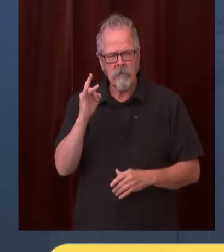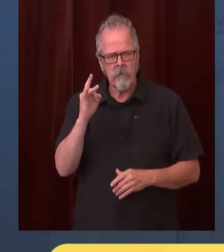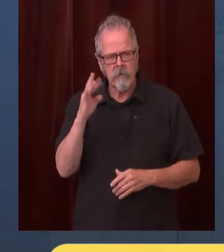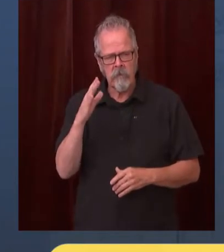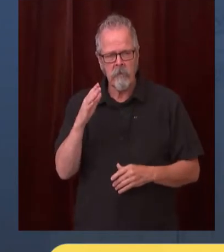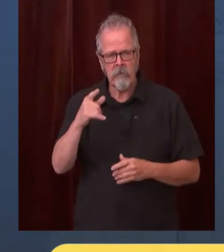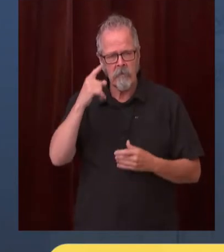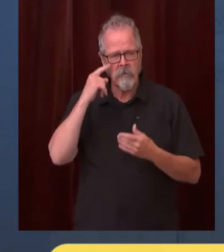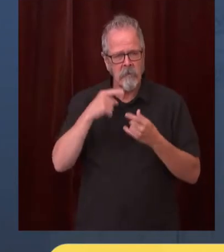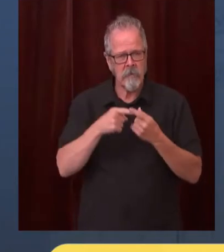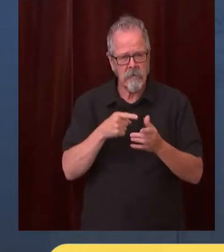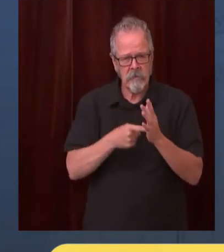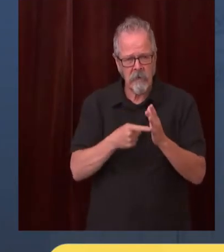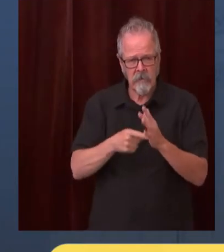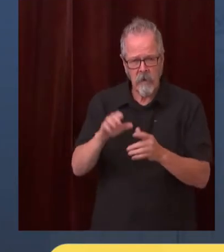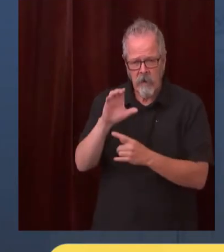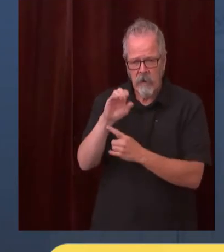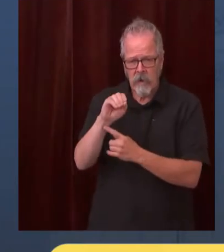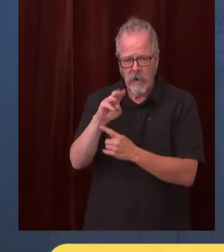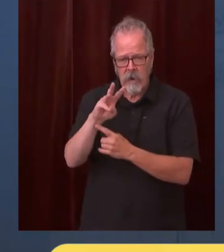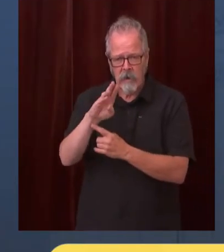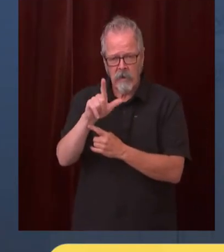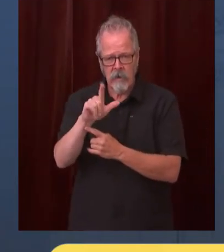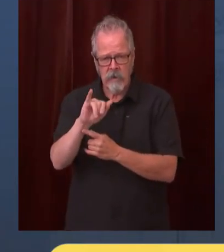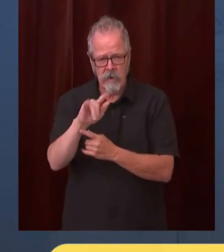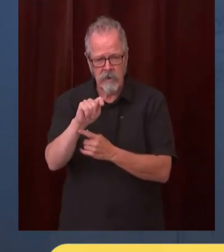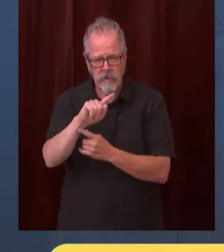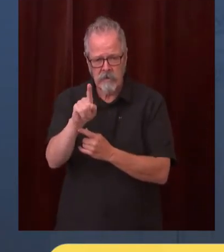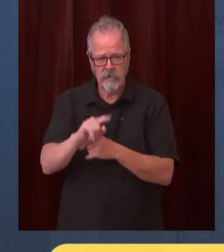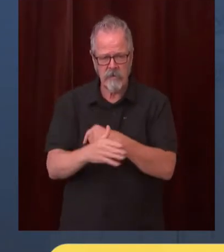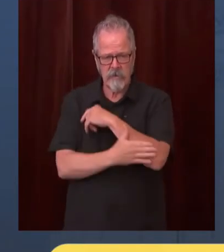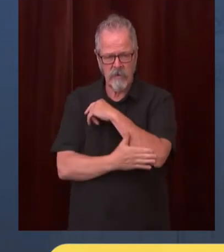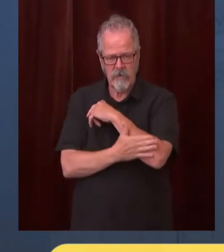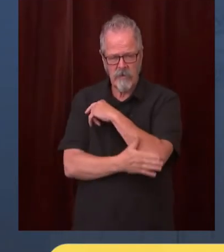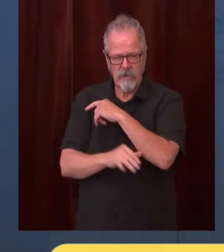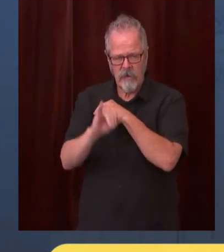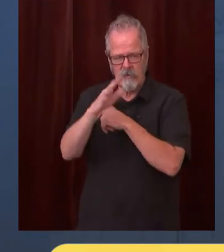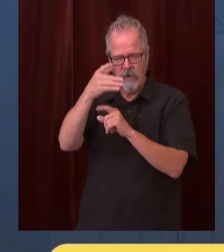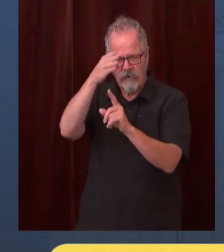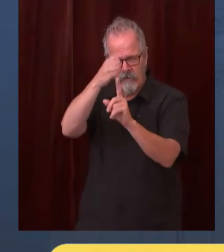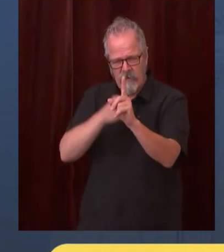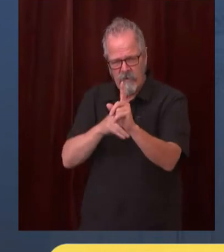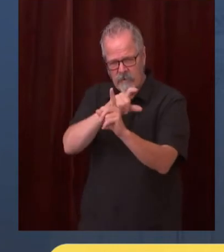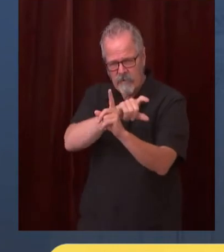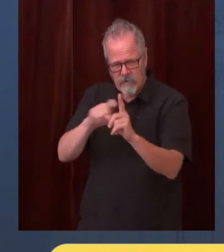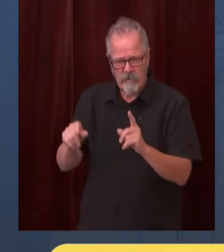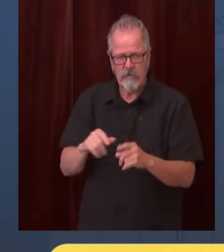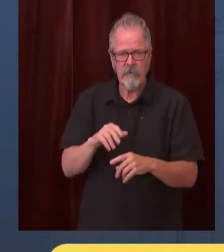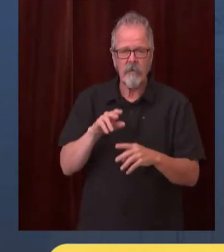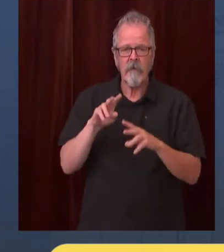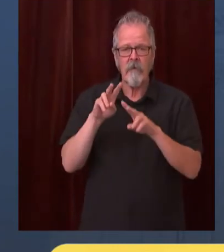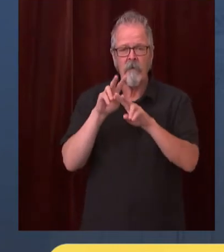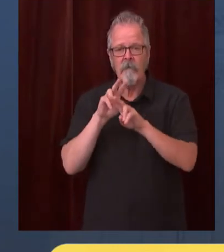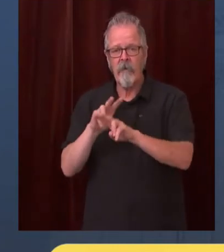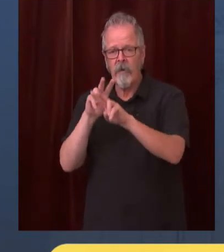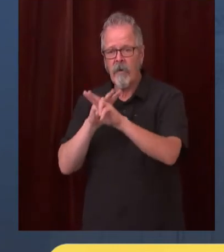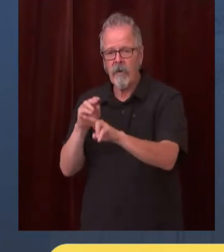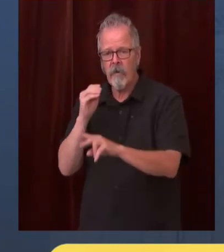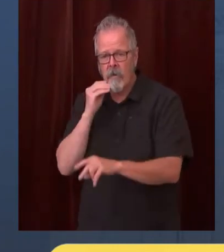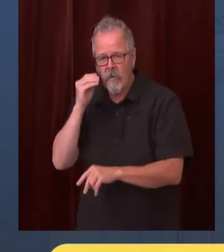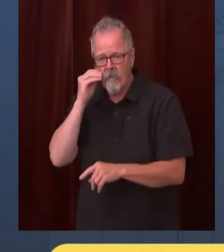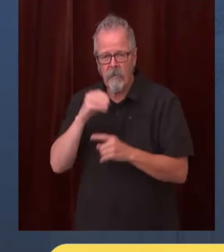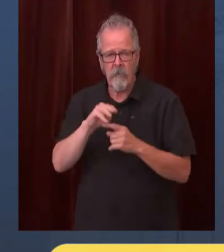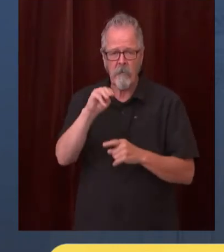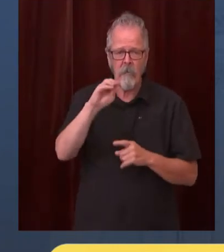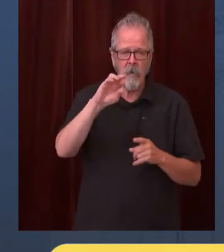had to get refrigerated trucks to hold the deceased so that they can be treated with dignity and the